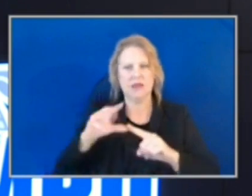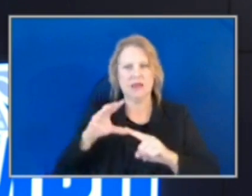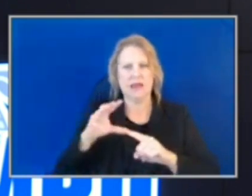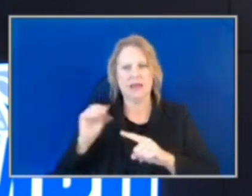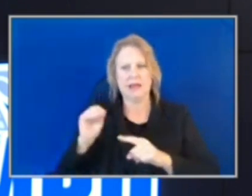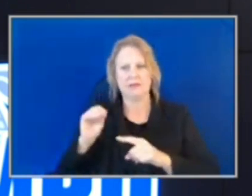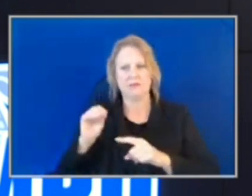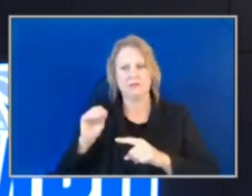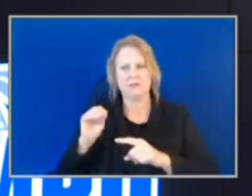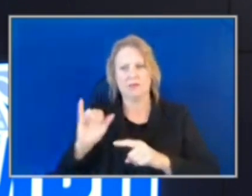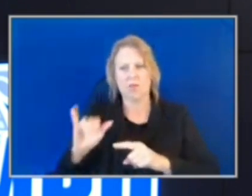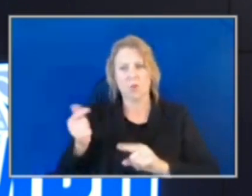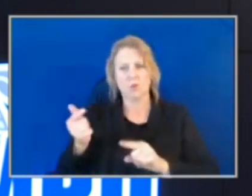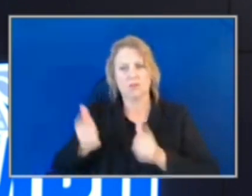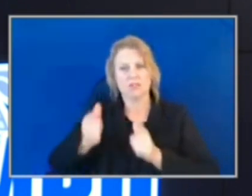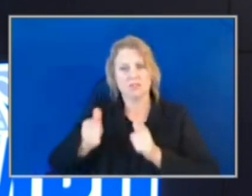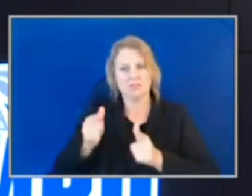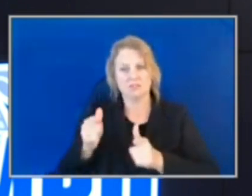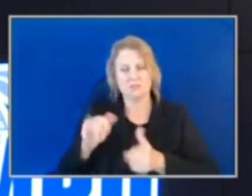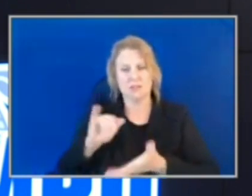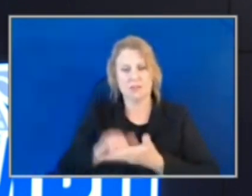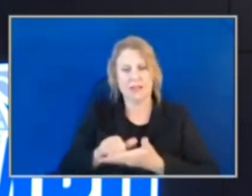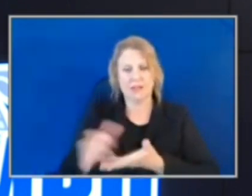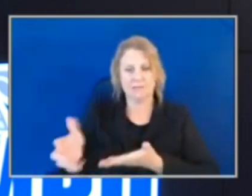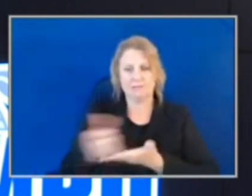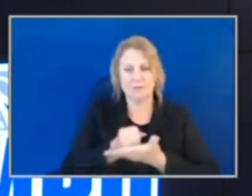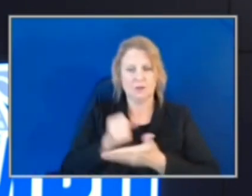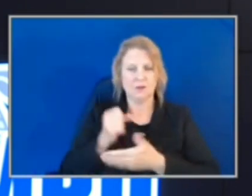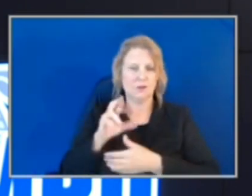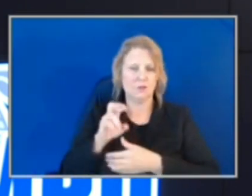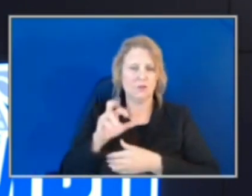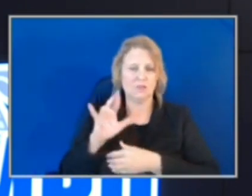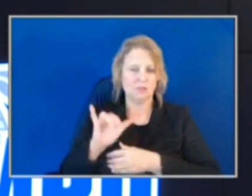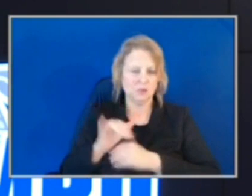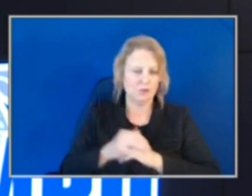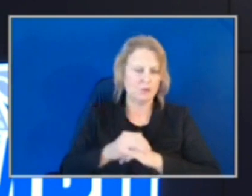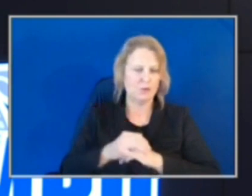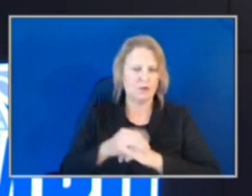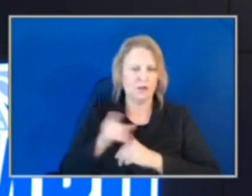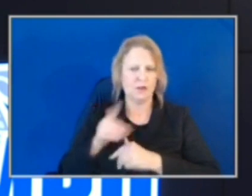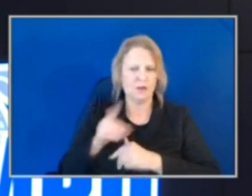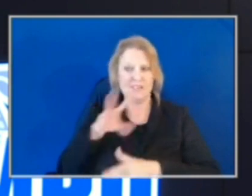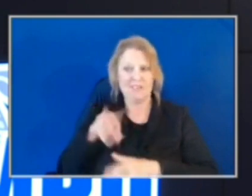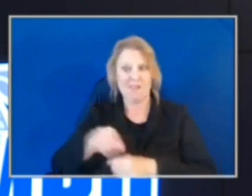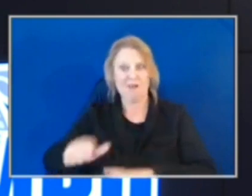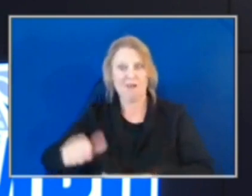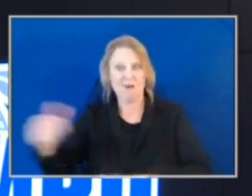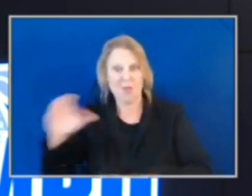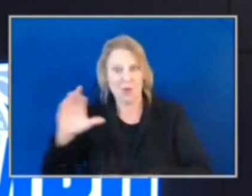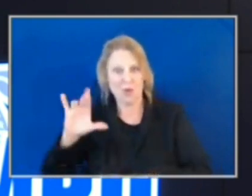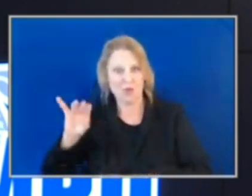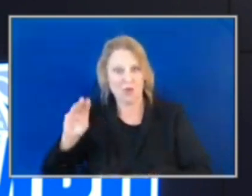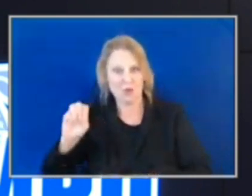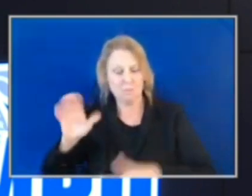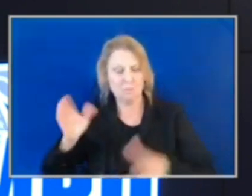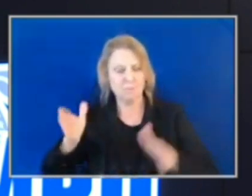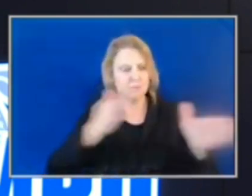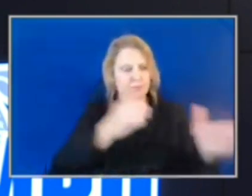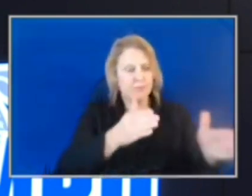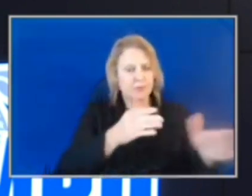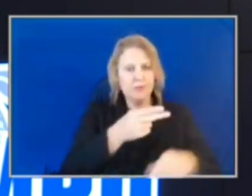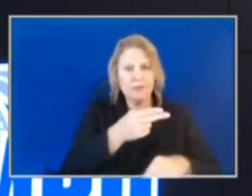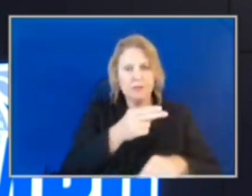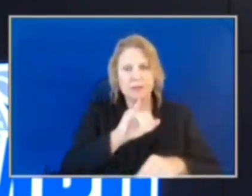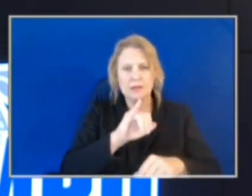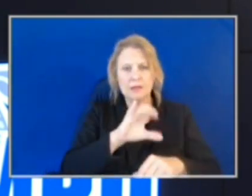firearms through our Niven and Crime Lab were identified having been involved in other crimes. Hickory Grove Division worked a case involving